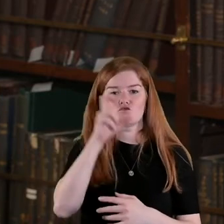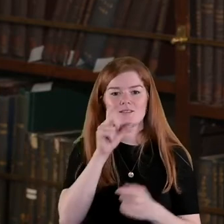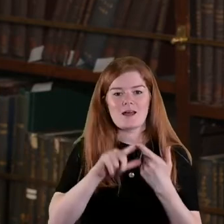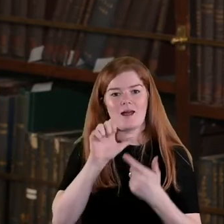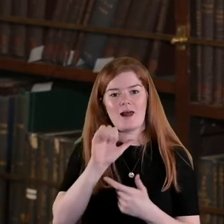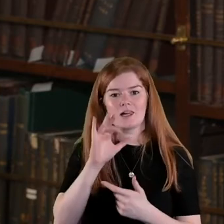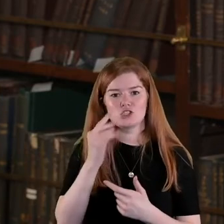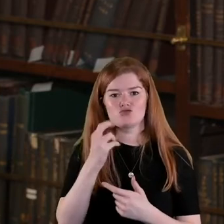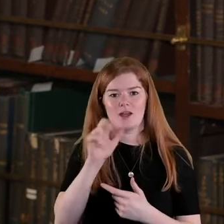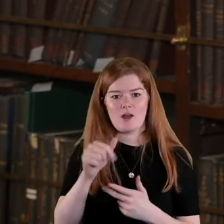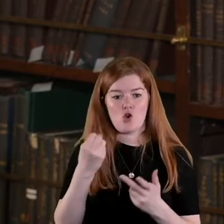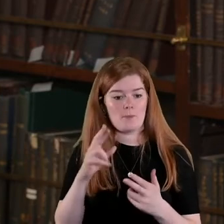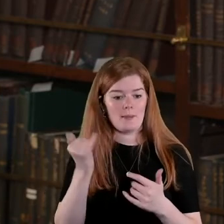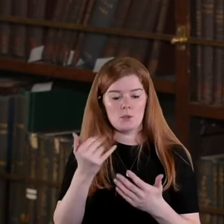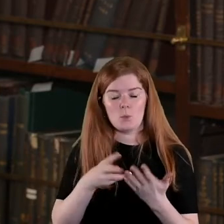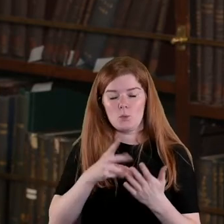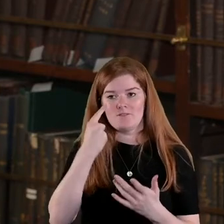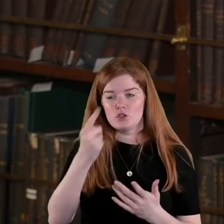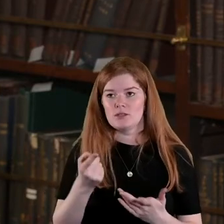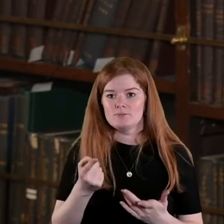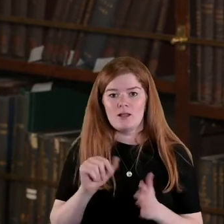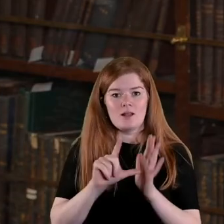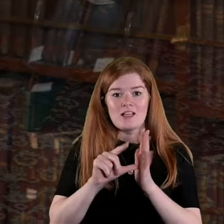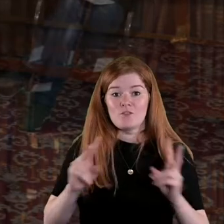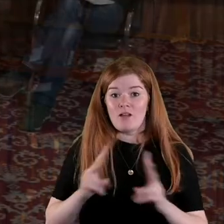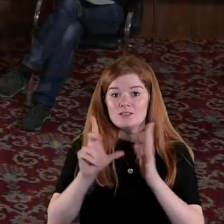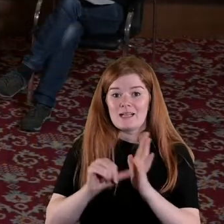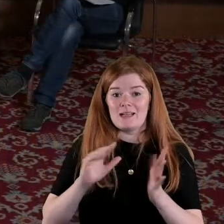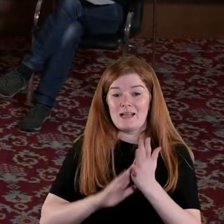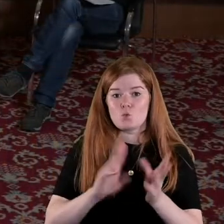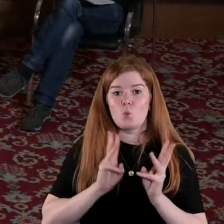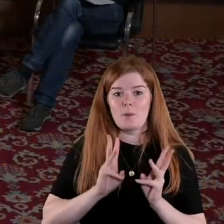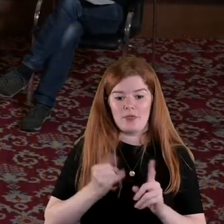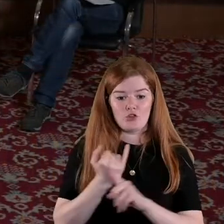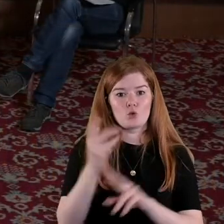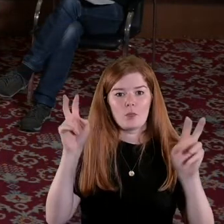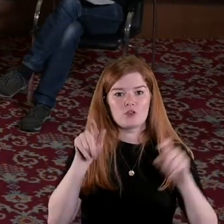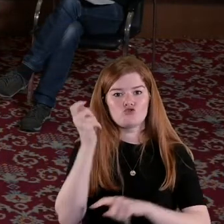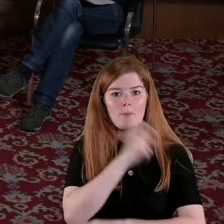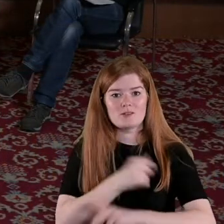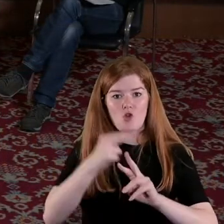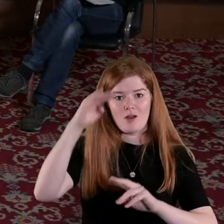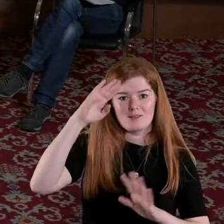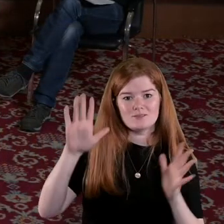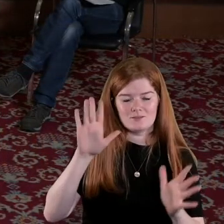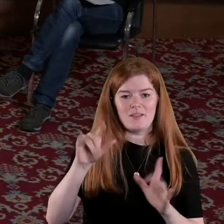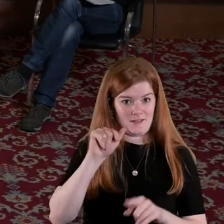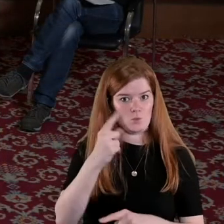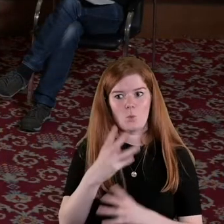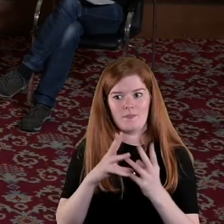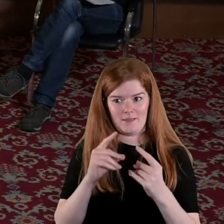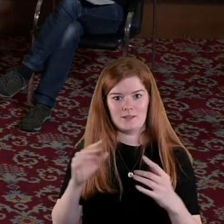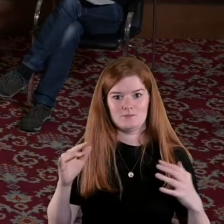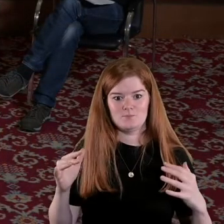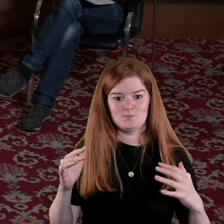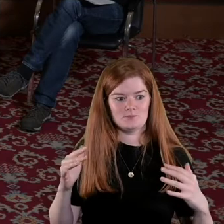or even when you look at later violence against women during the Troubles that this is something that goes across